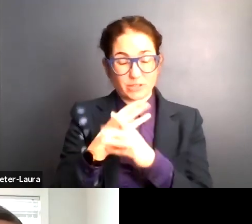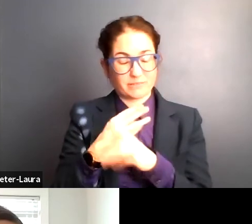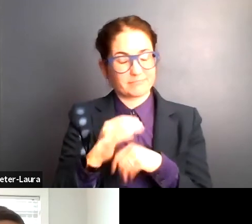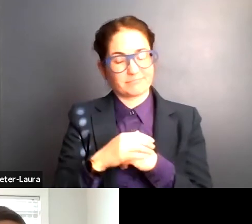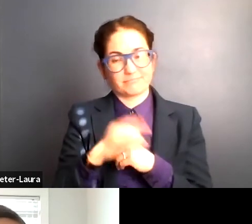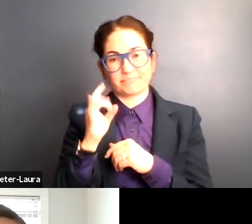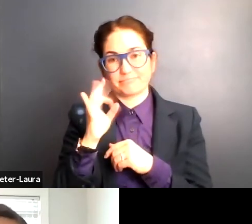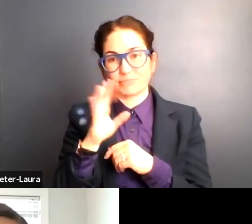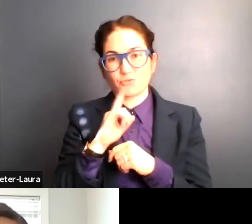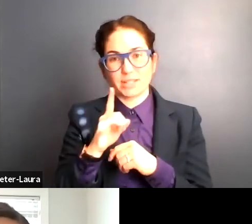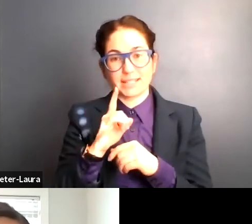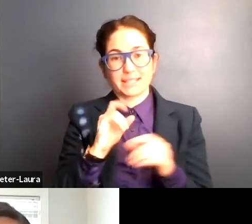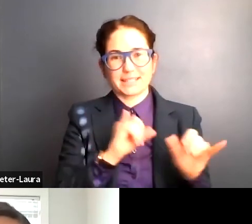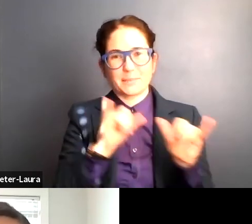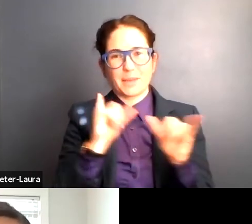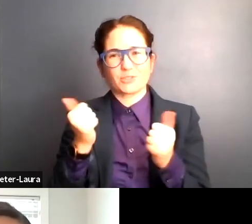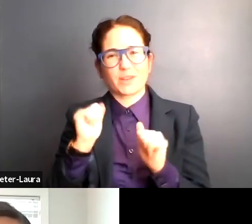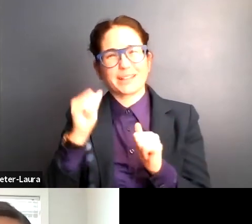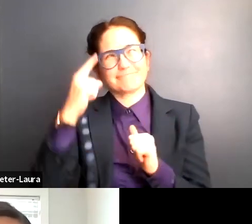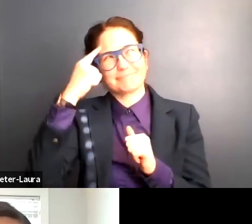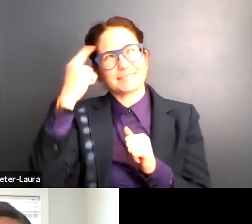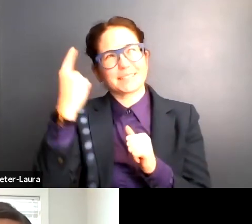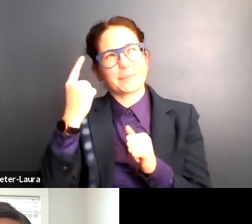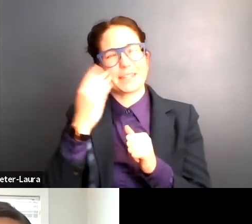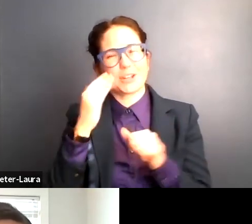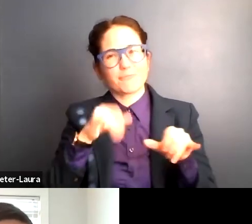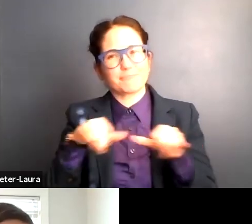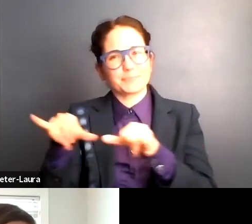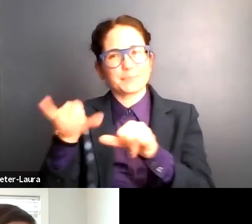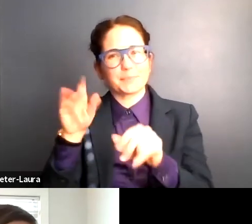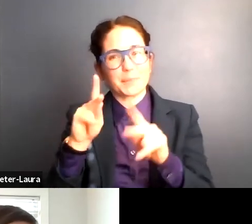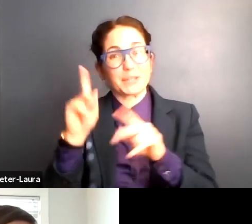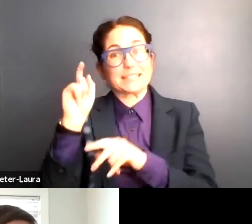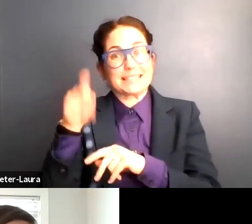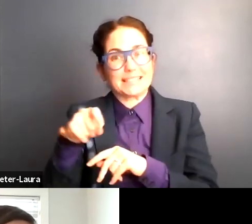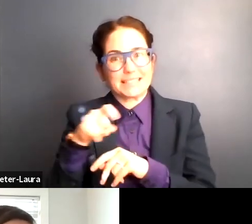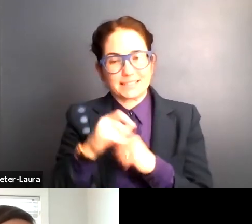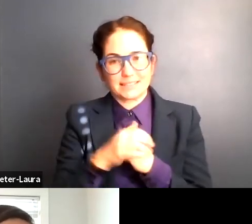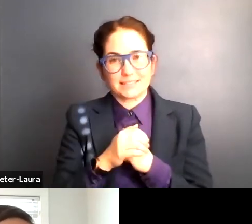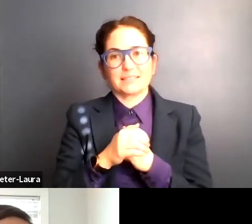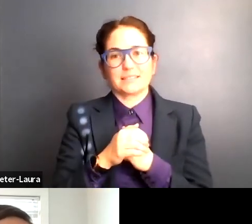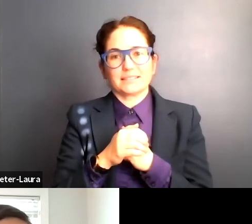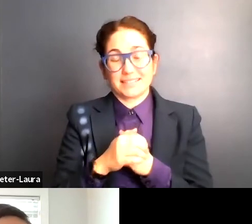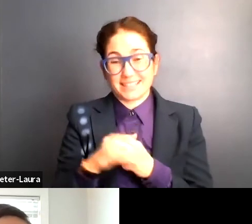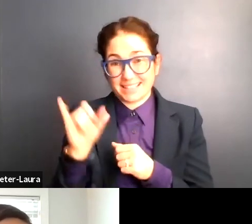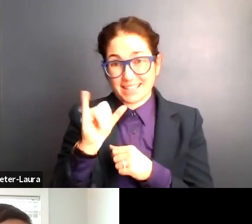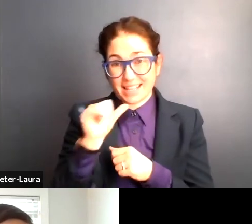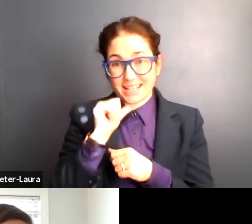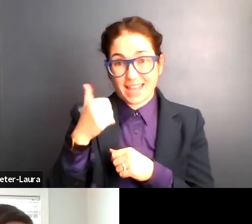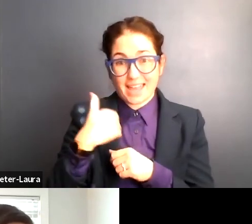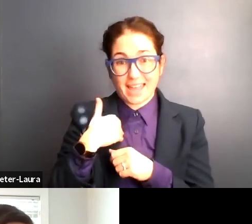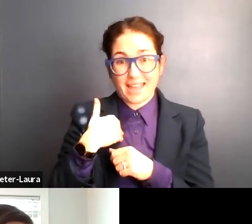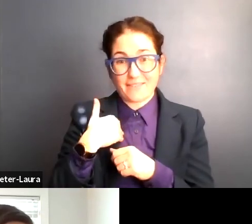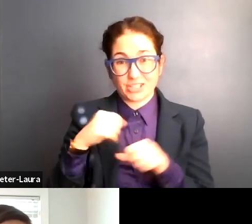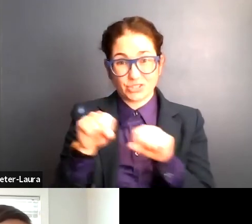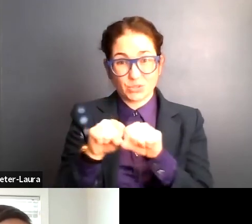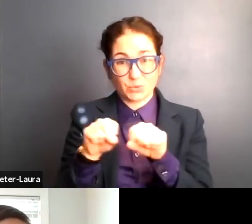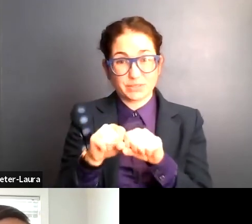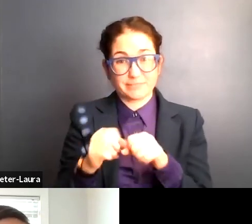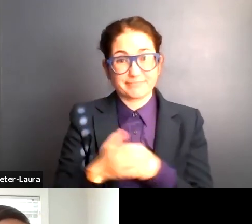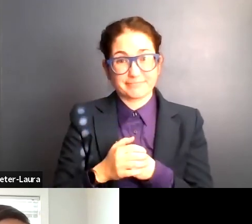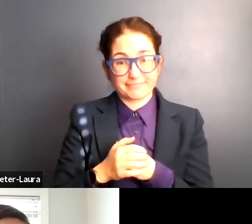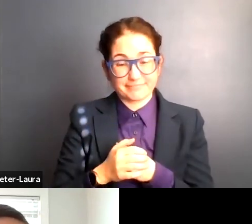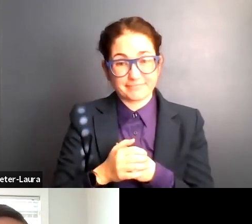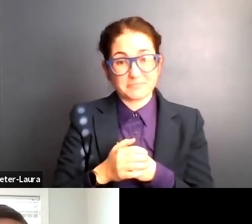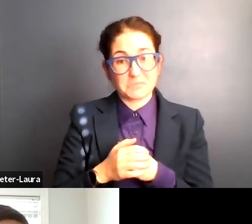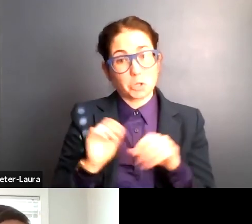really similar. And I was like not having a pair of shoes. You